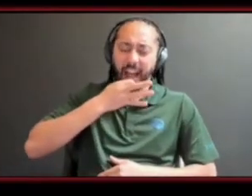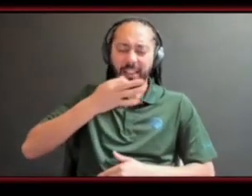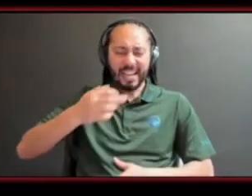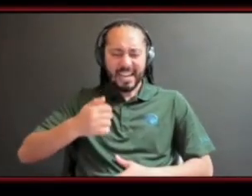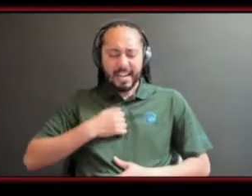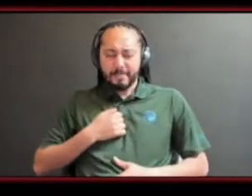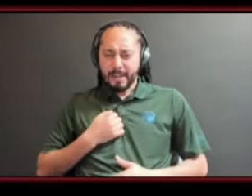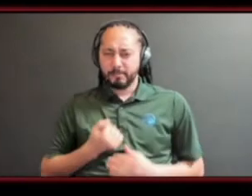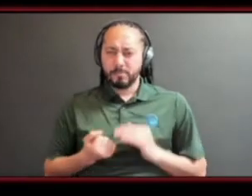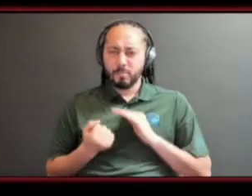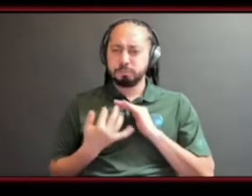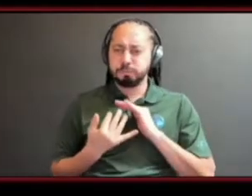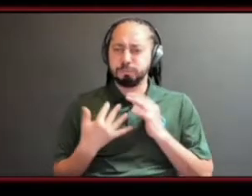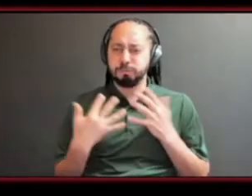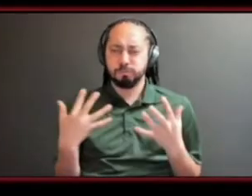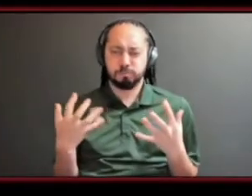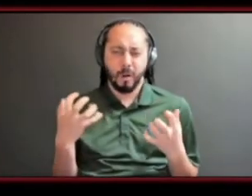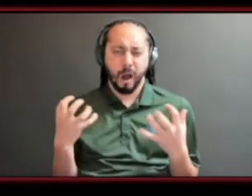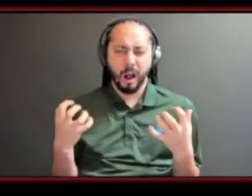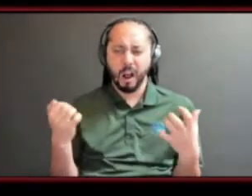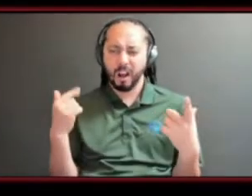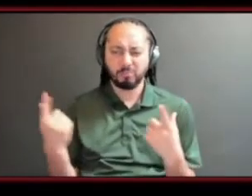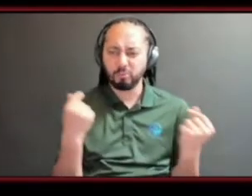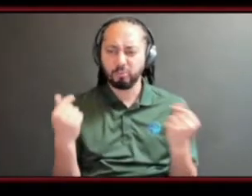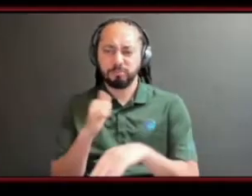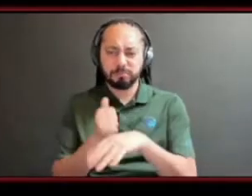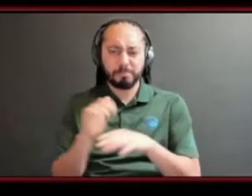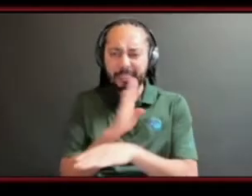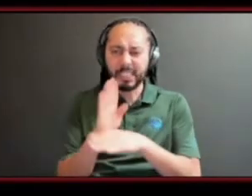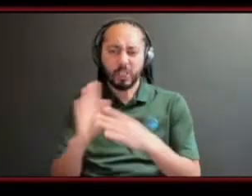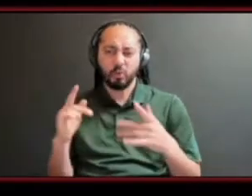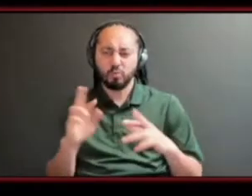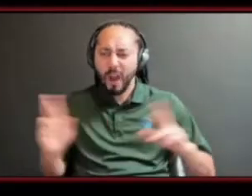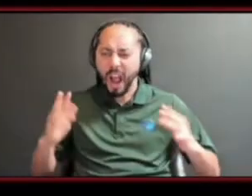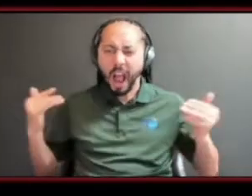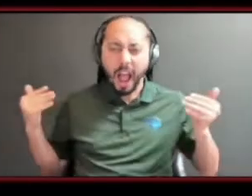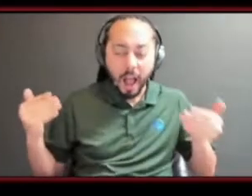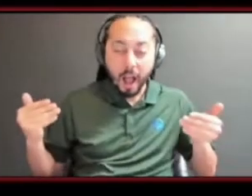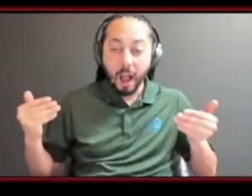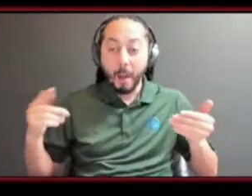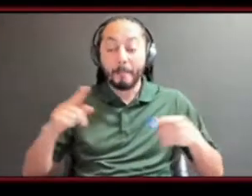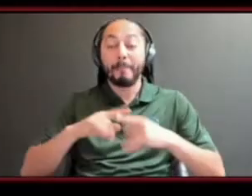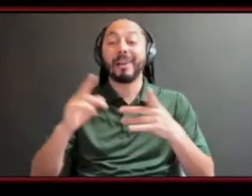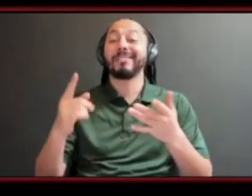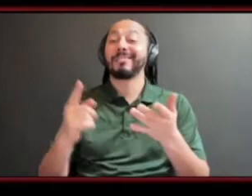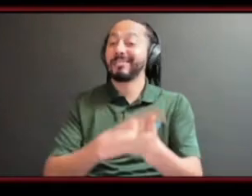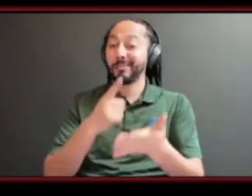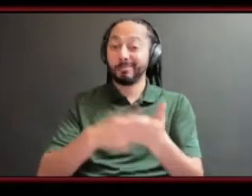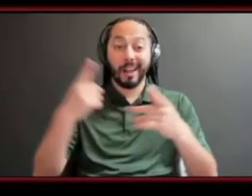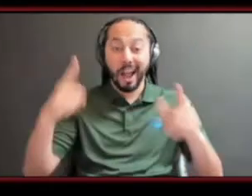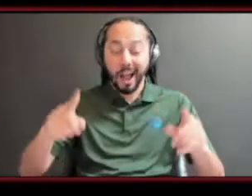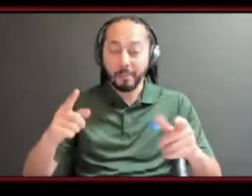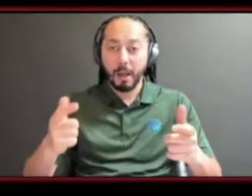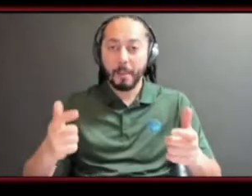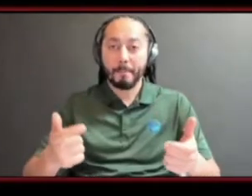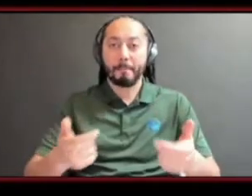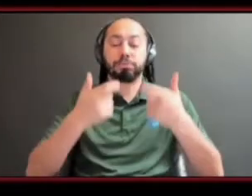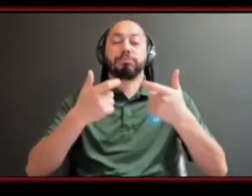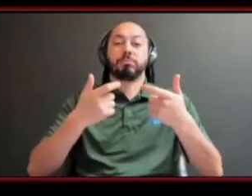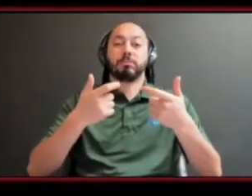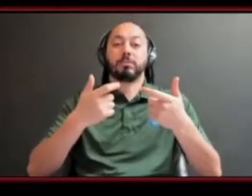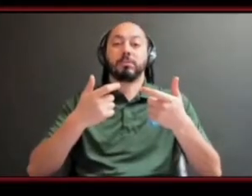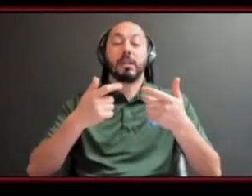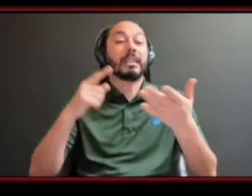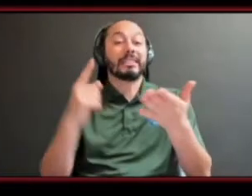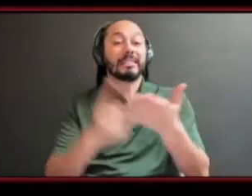get your business out there and go uh but when you're face to face with the person who is sort of holding that door